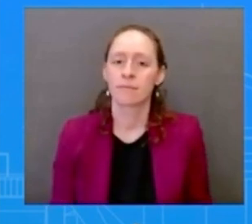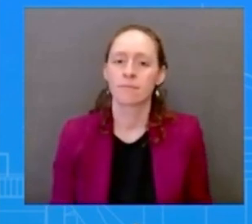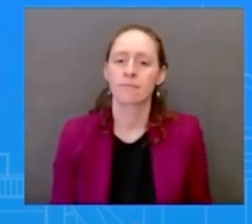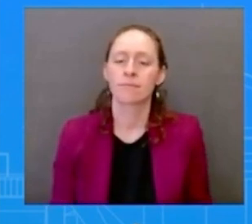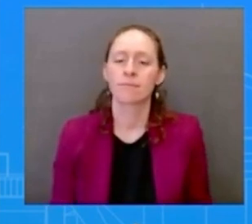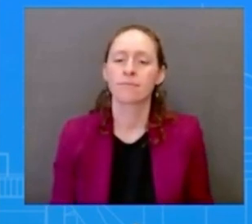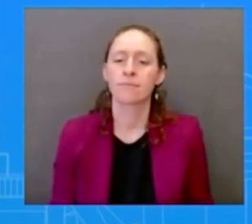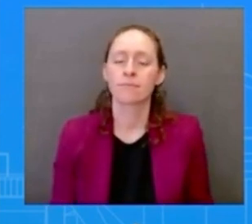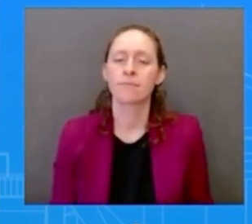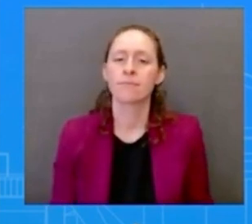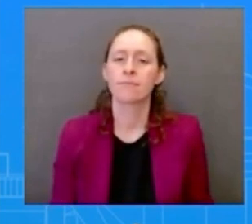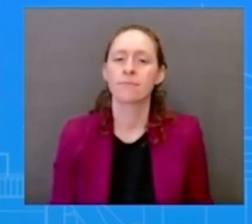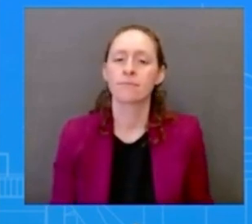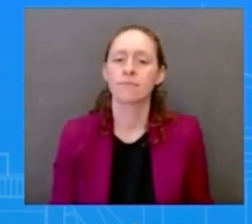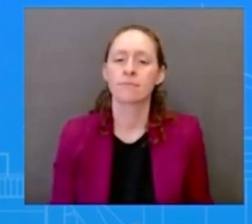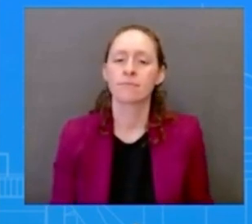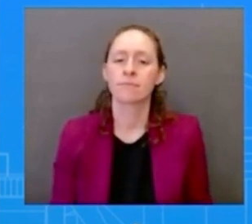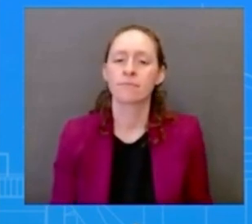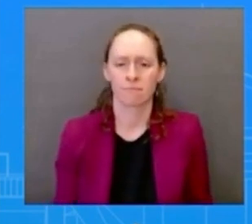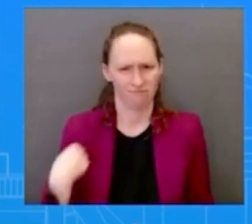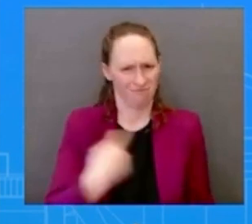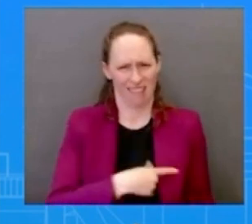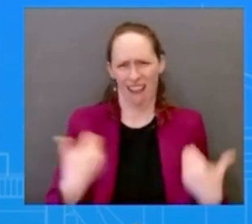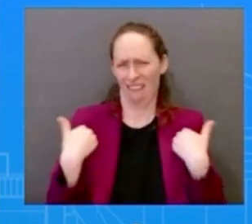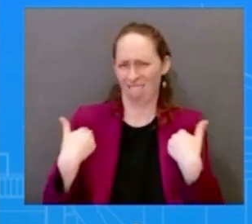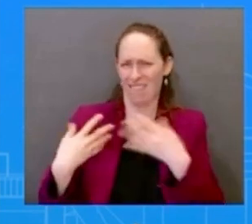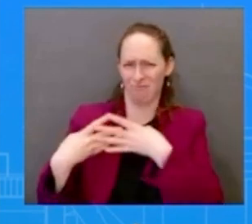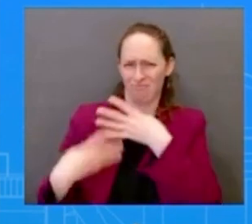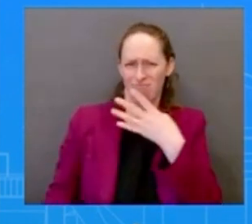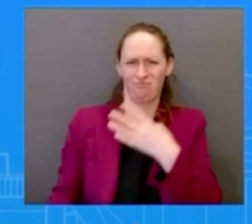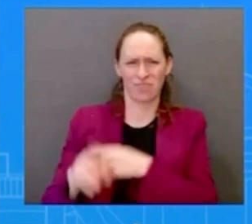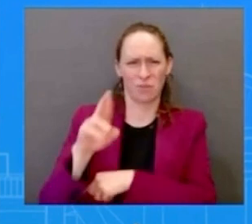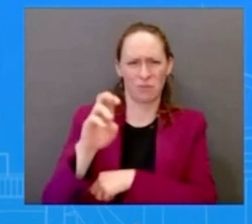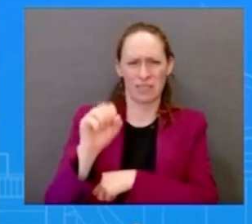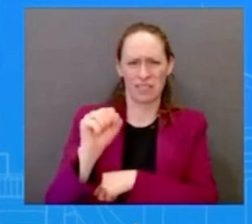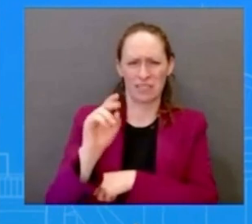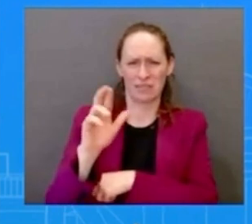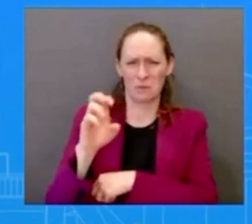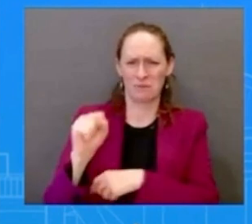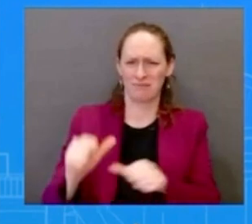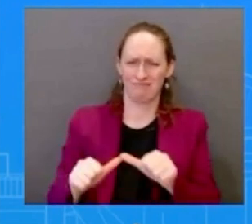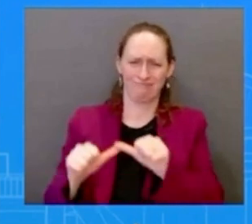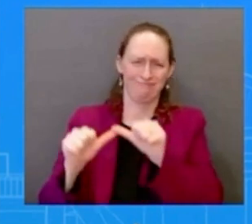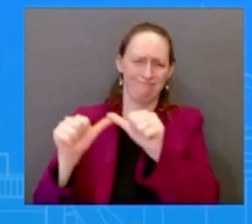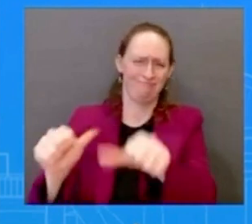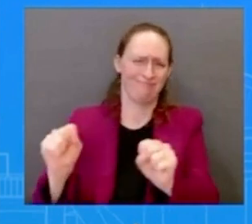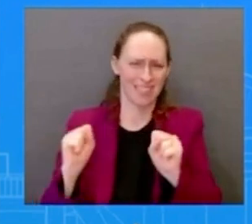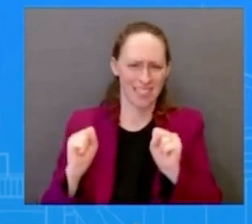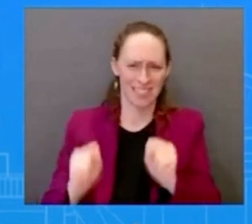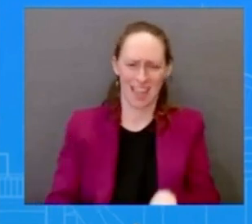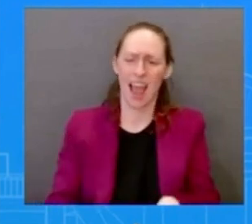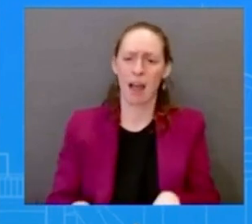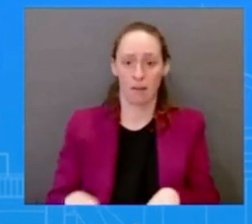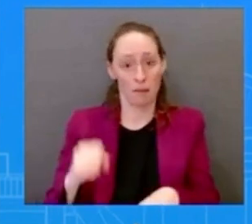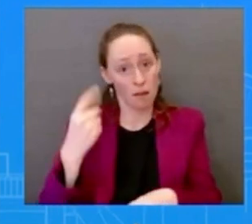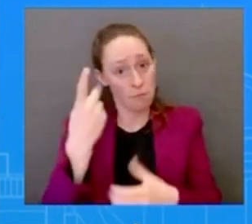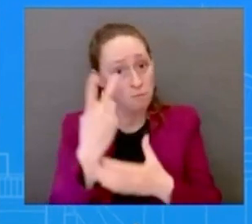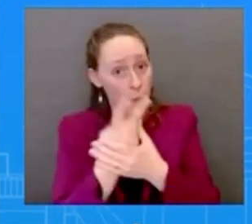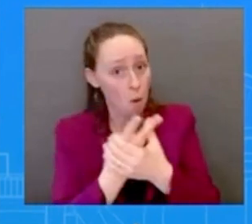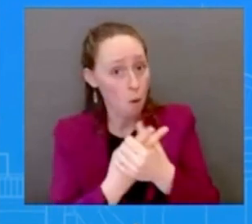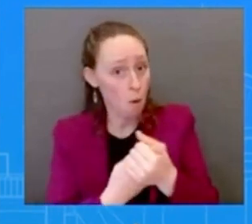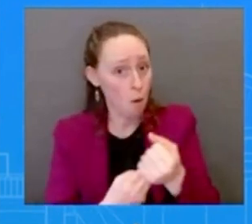resources we need through the end of this fiscal year and i think that's important again that was done in a bipartisan way uh so of course we're going to continue